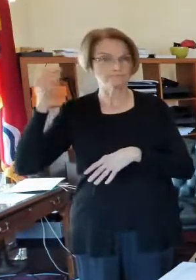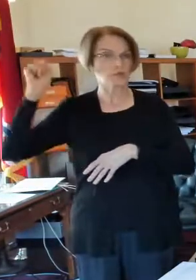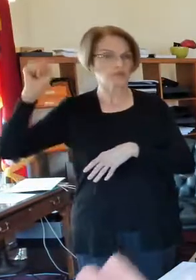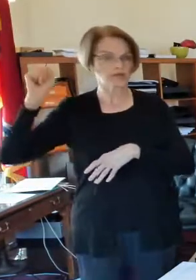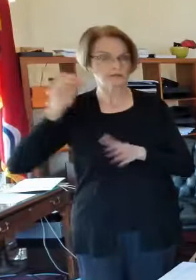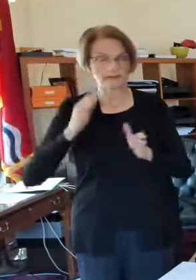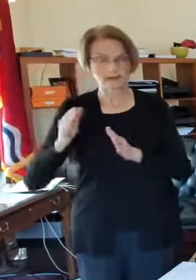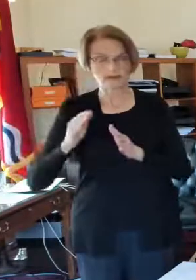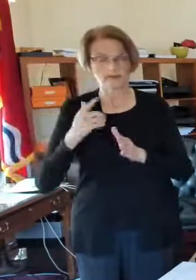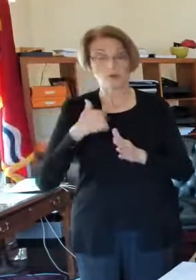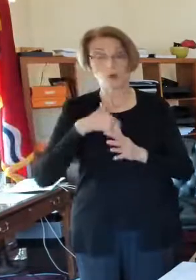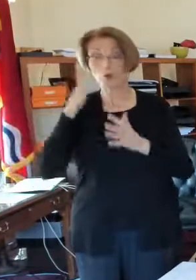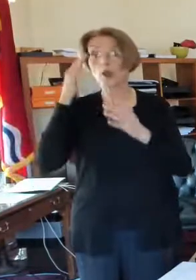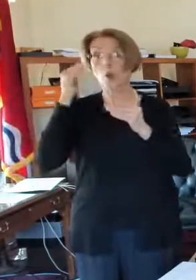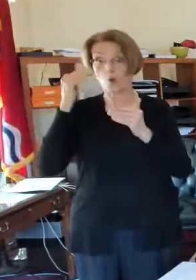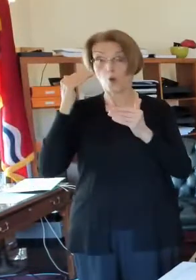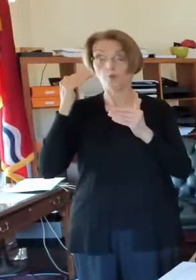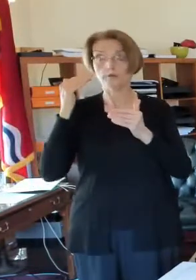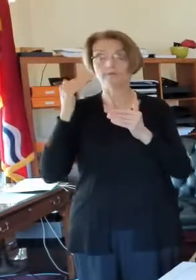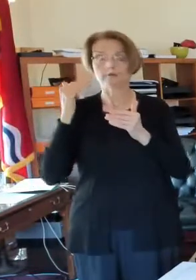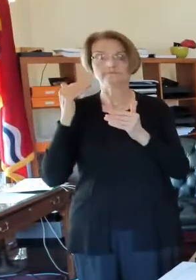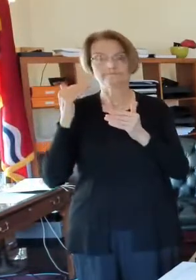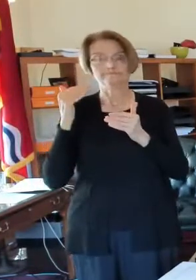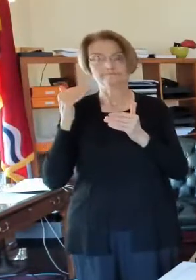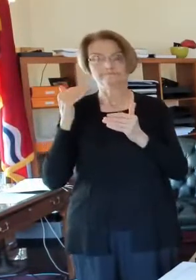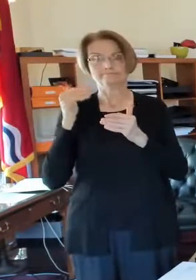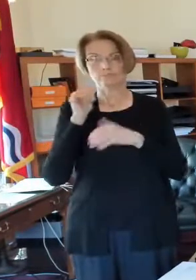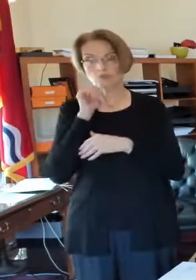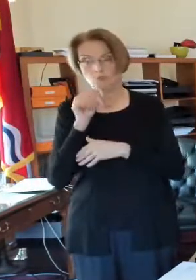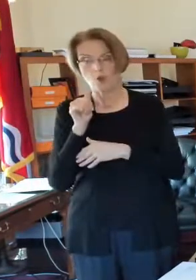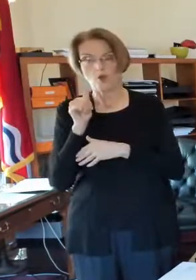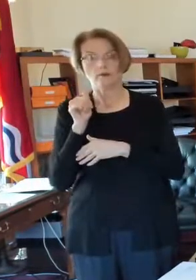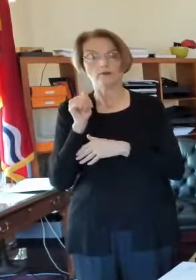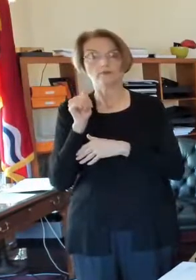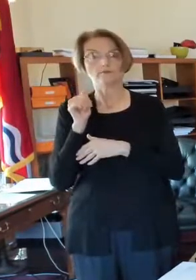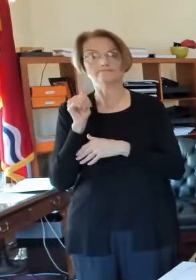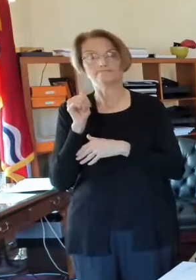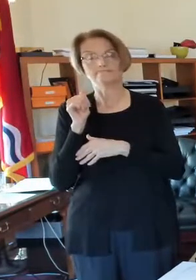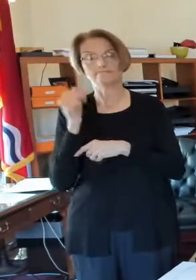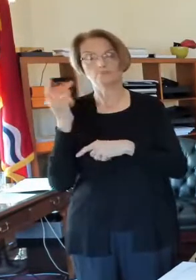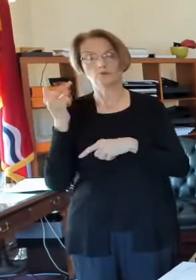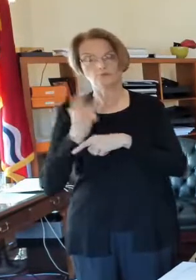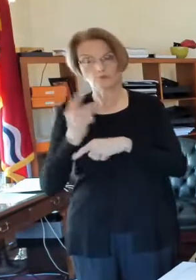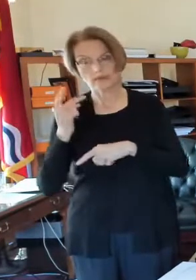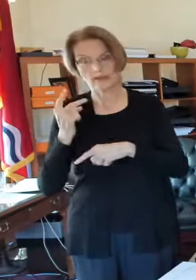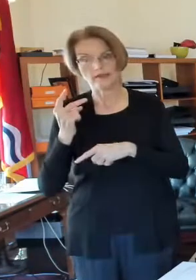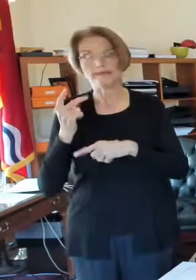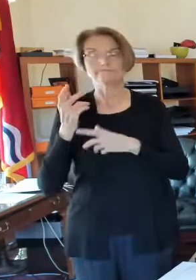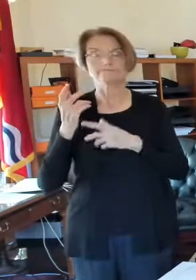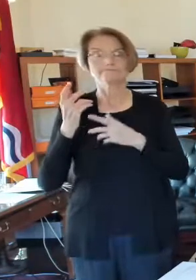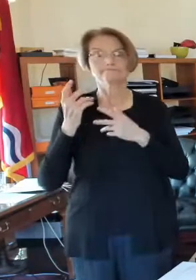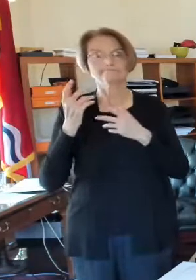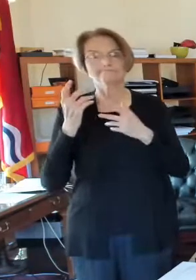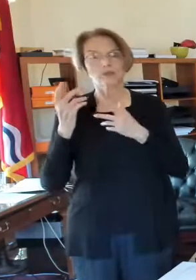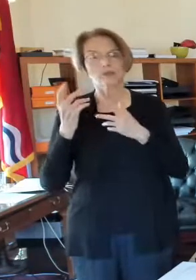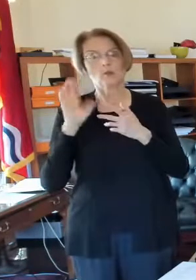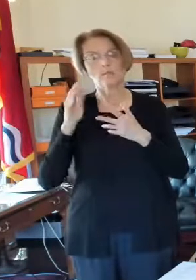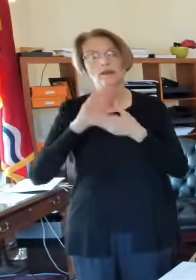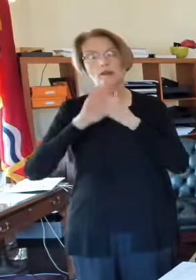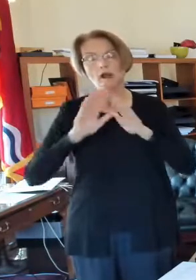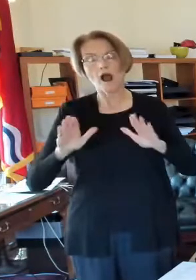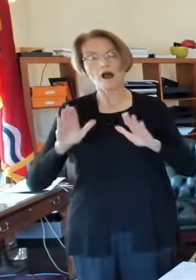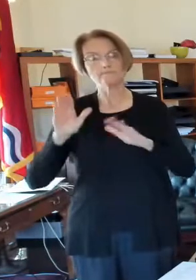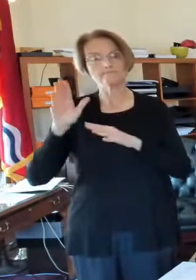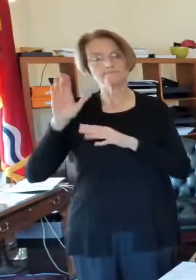we're very hopeful that that will be a very calm demonstration, but we are